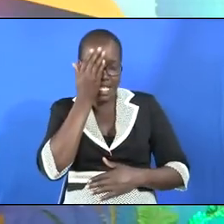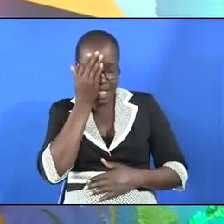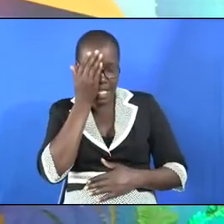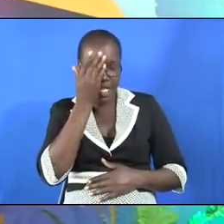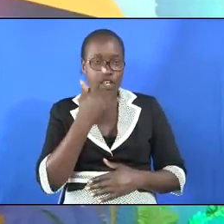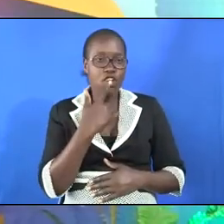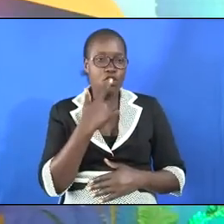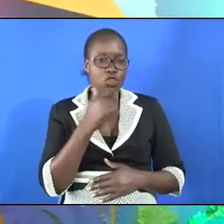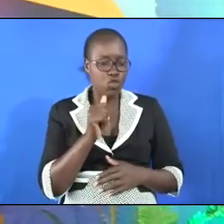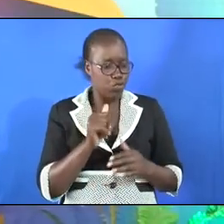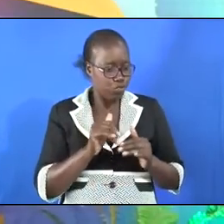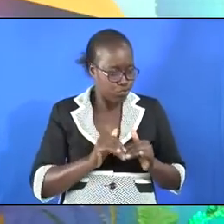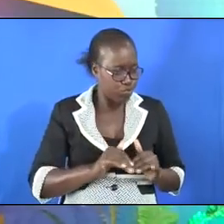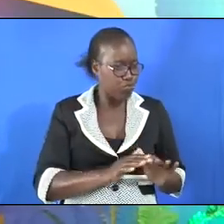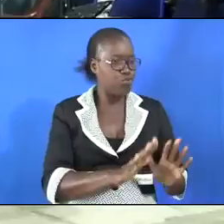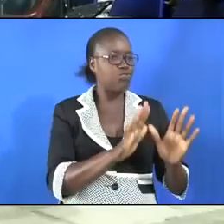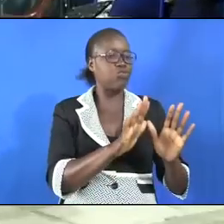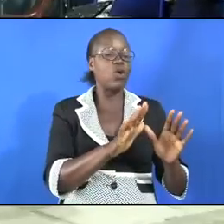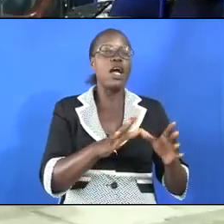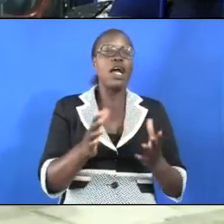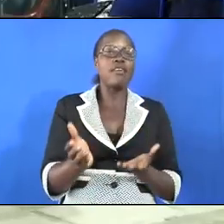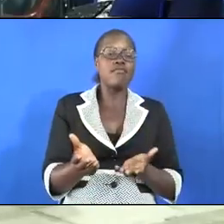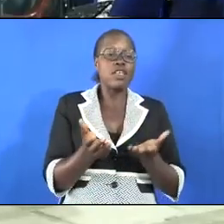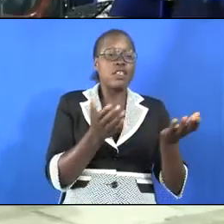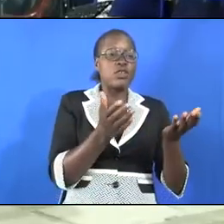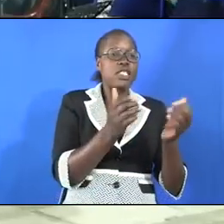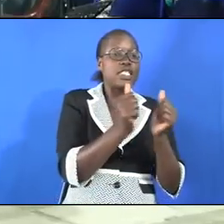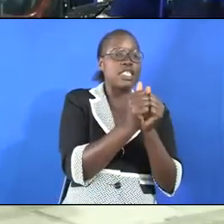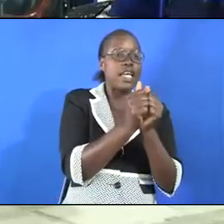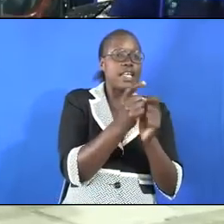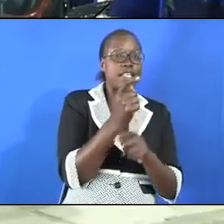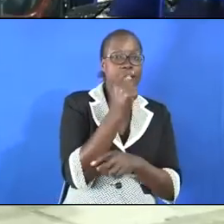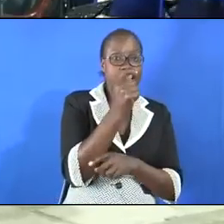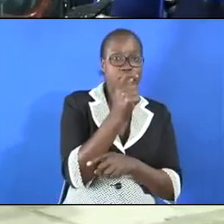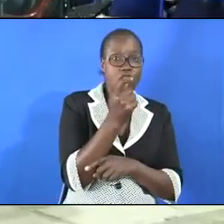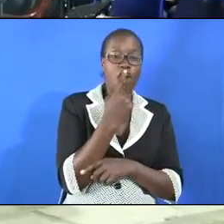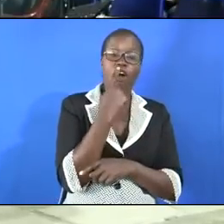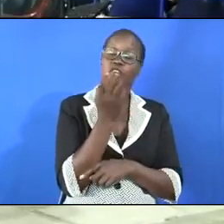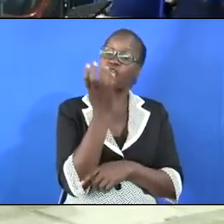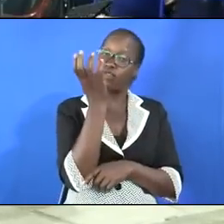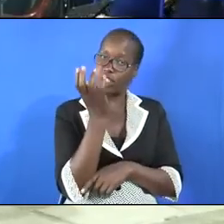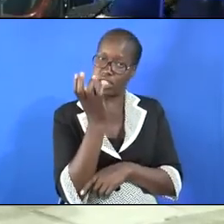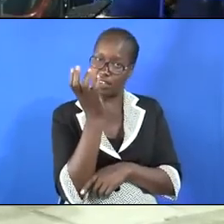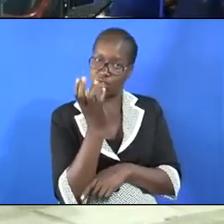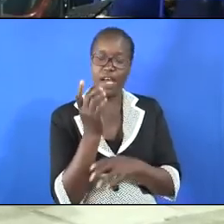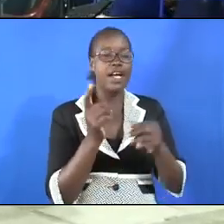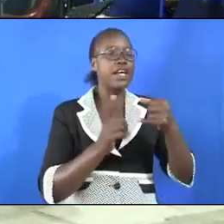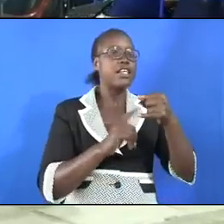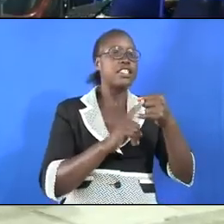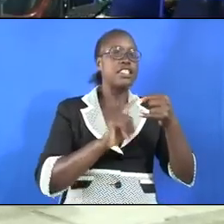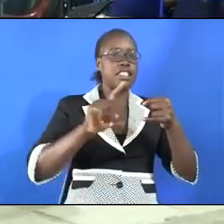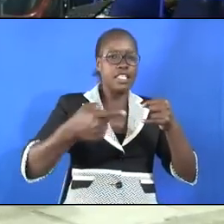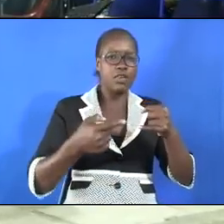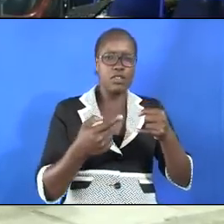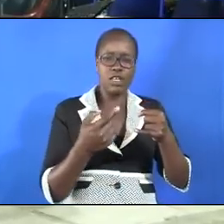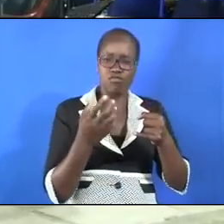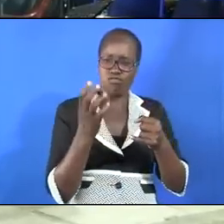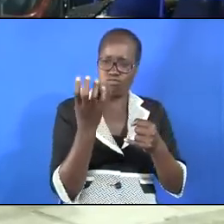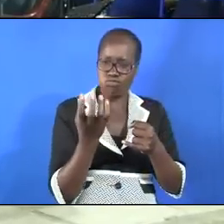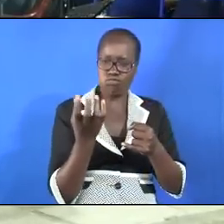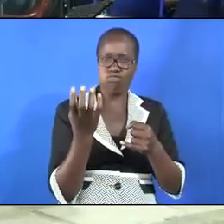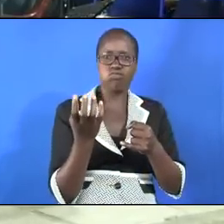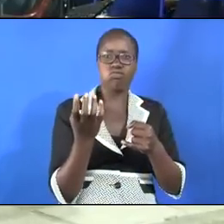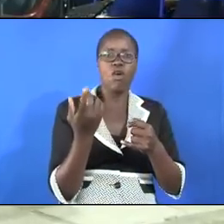So he departed and took with him ten talents of silver, six thousand shekels of